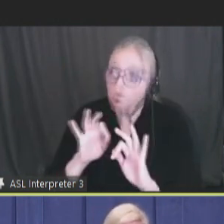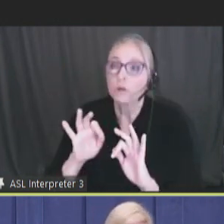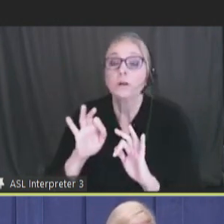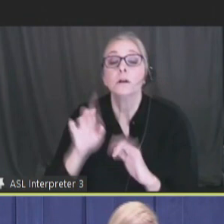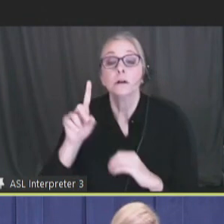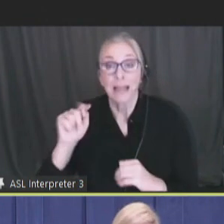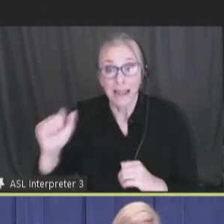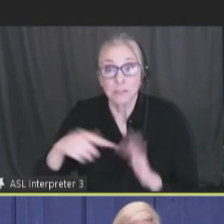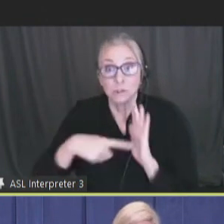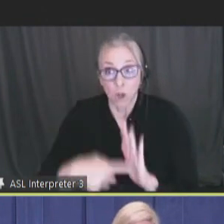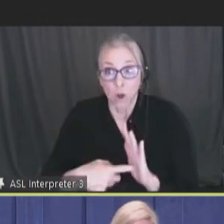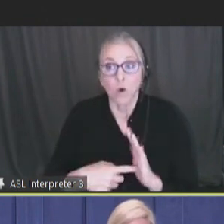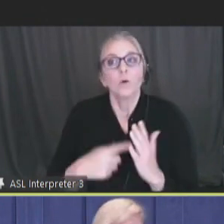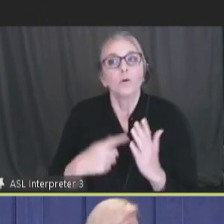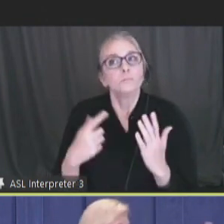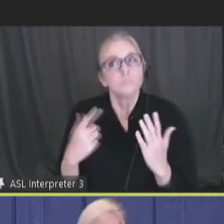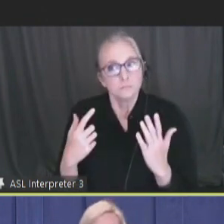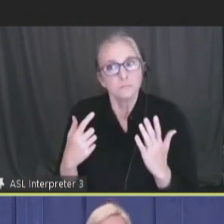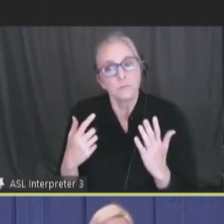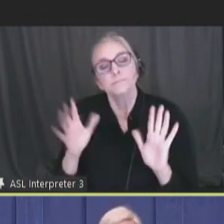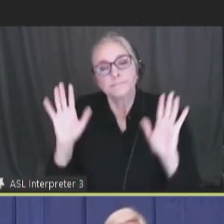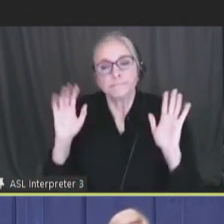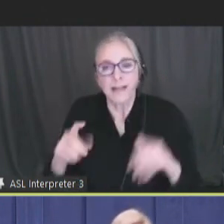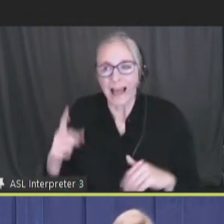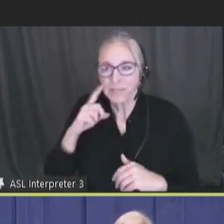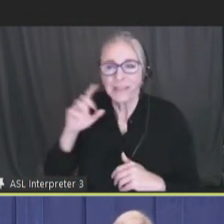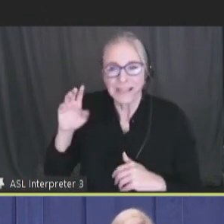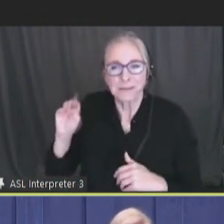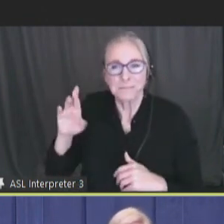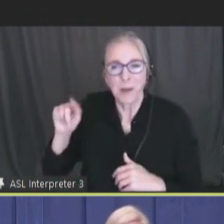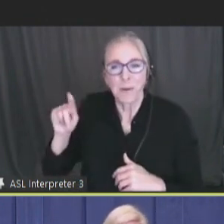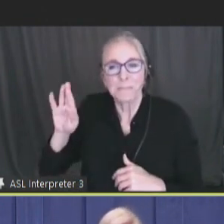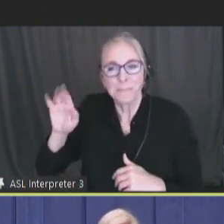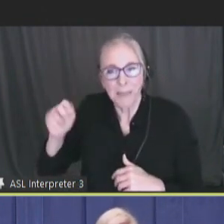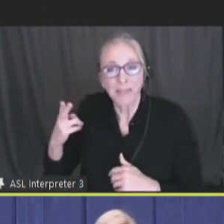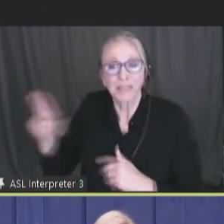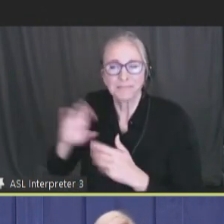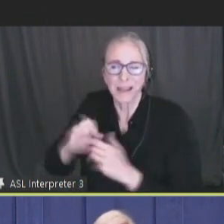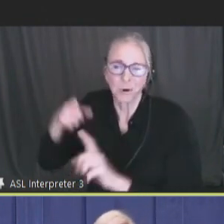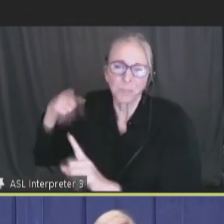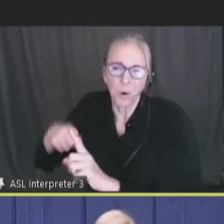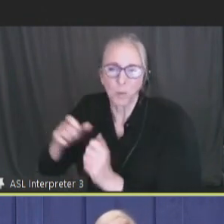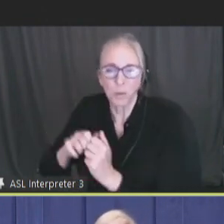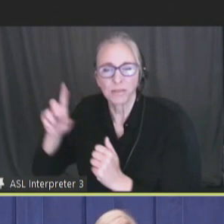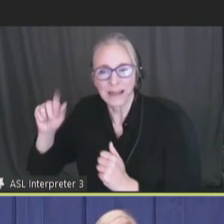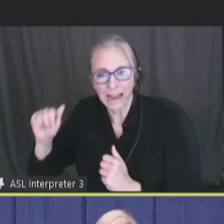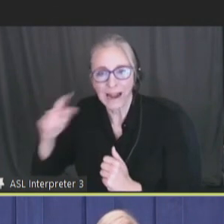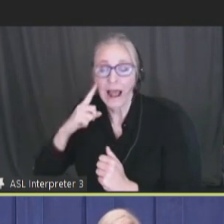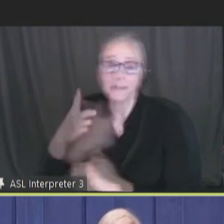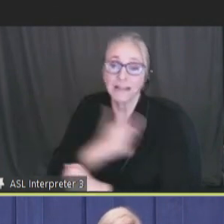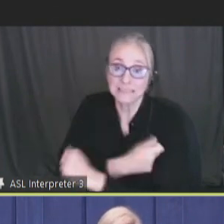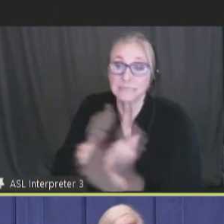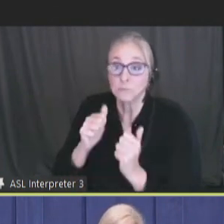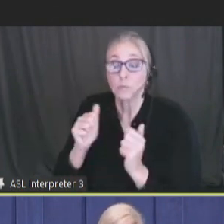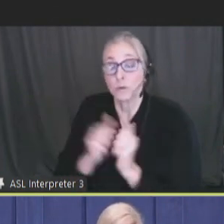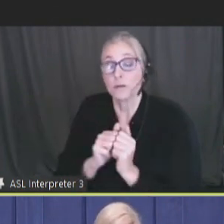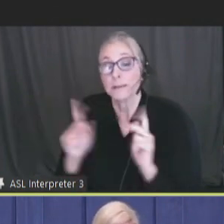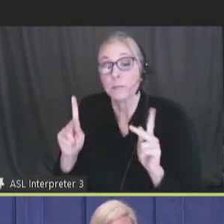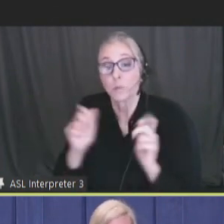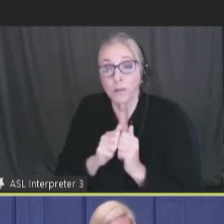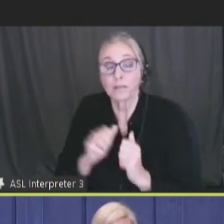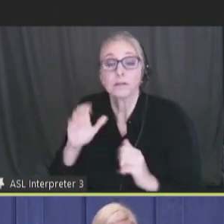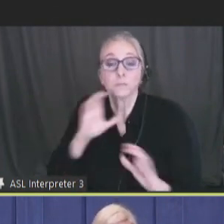showing lots of, well, I think Mary Beth made that point with the data on vaccines for people with communication disabilities.